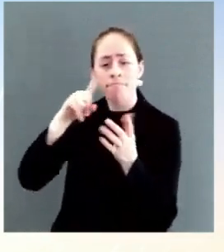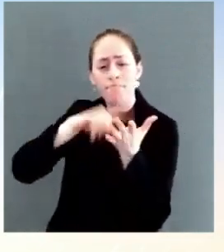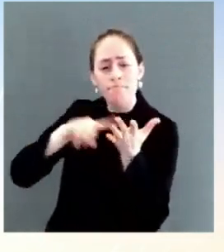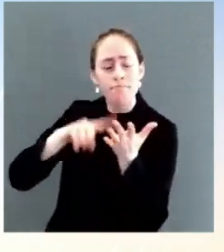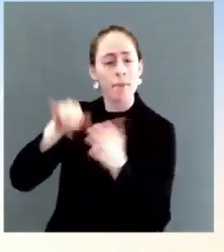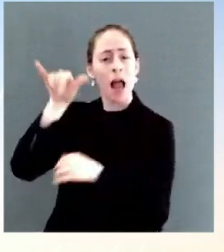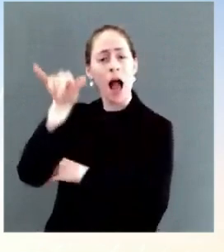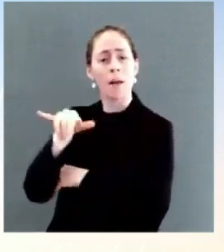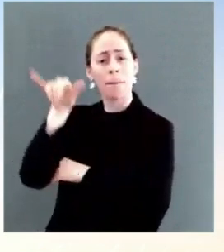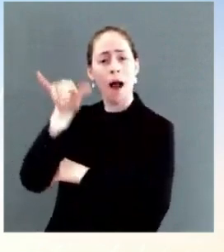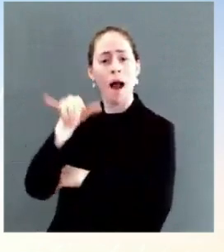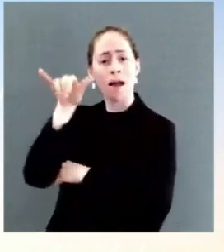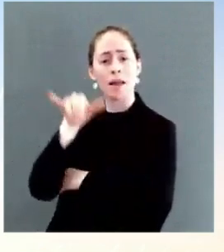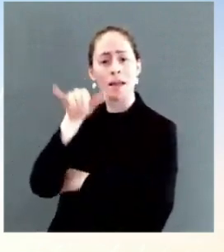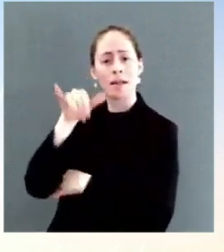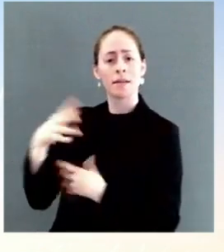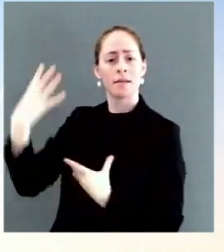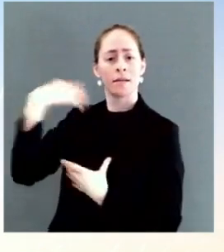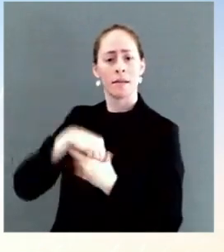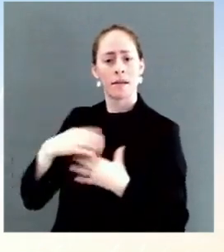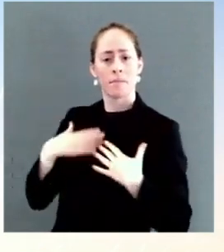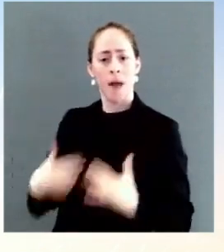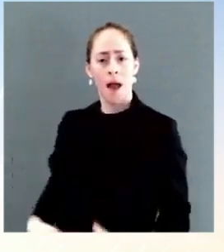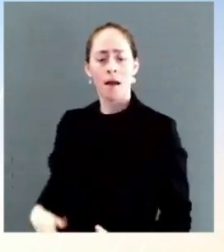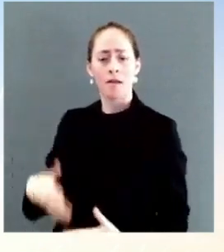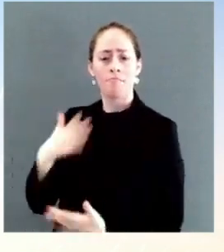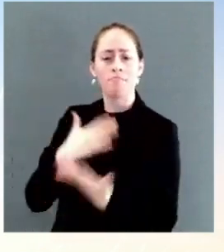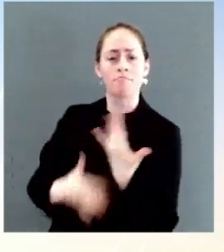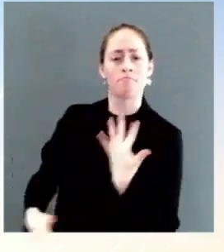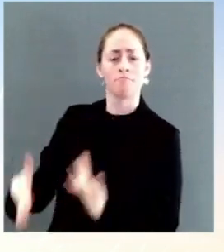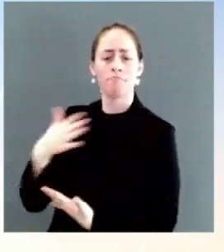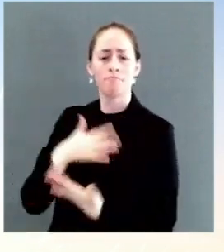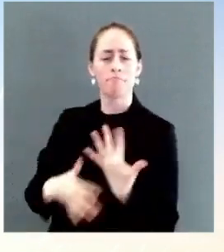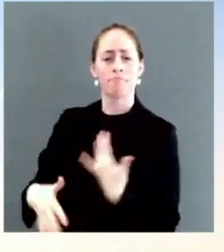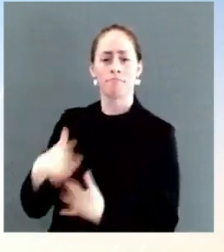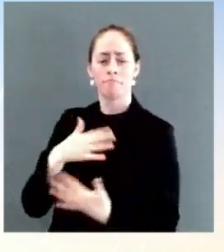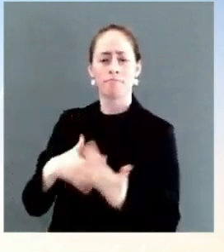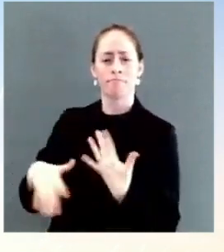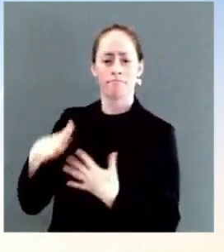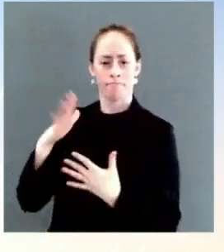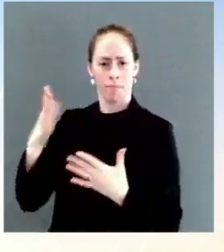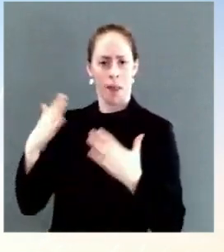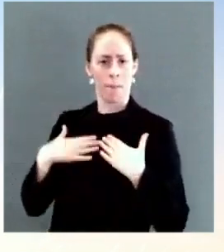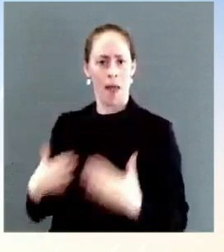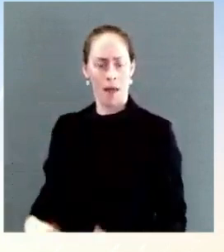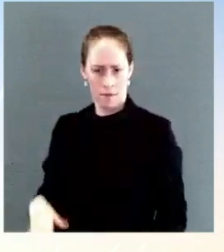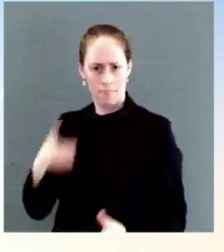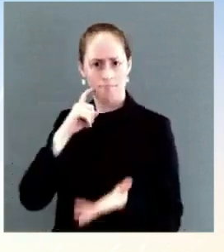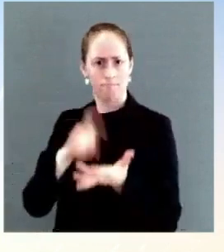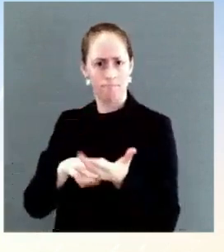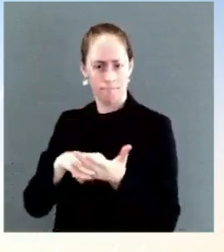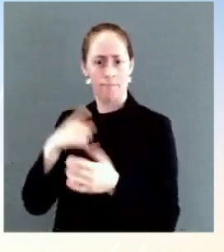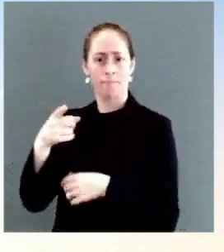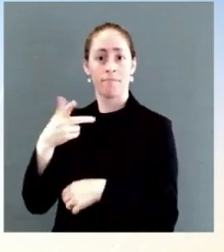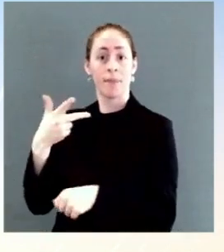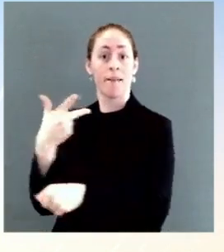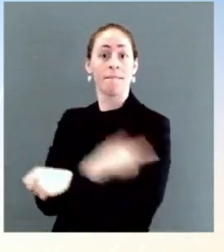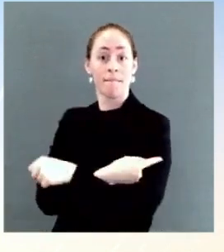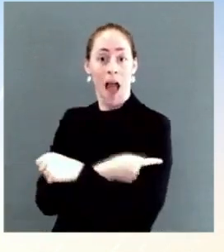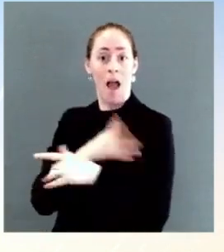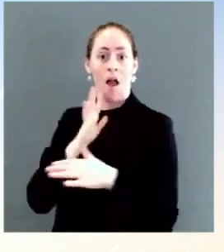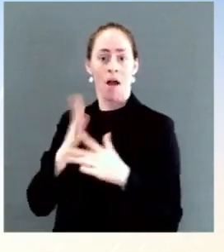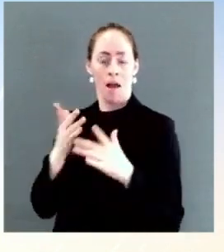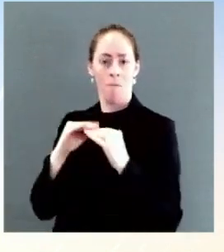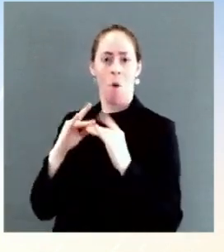If you look at the peak following the third shot boost, it goes way up here. And people ask, why is that important? Because